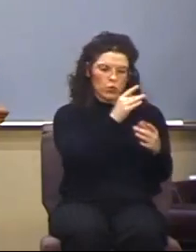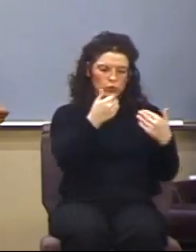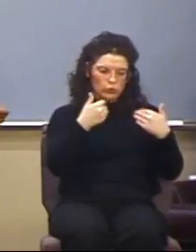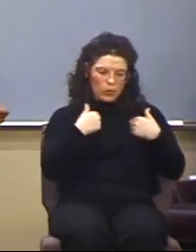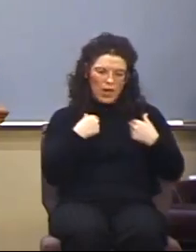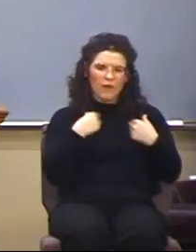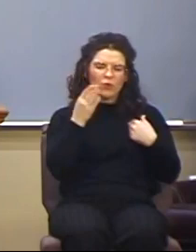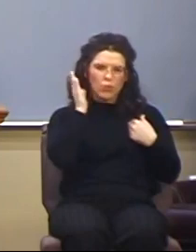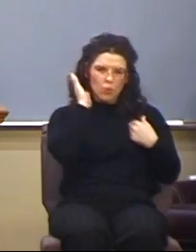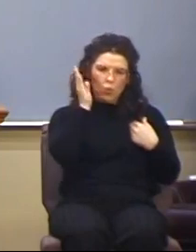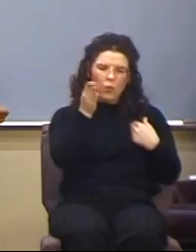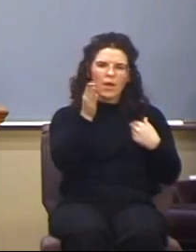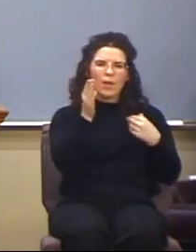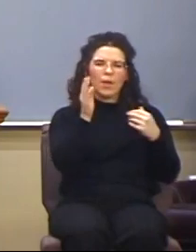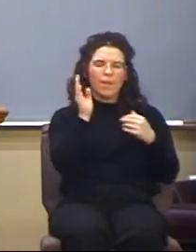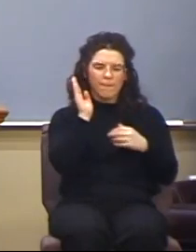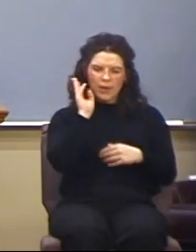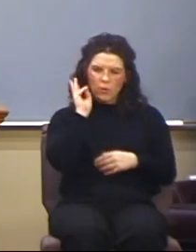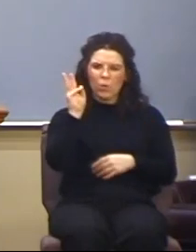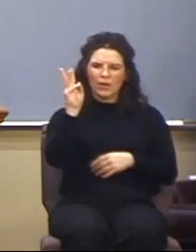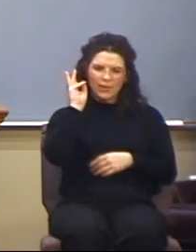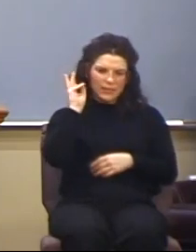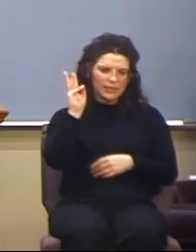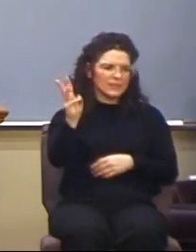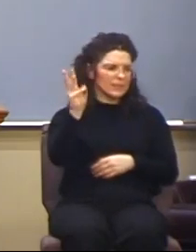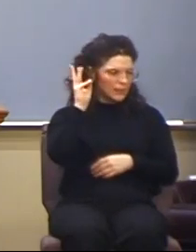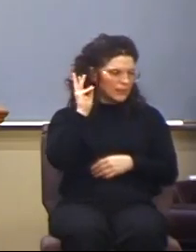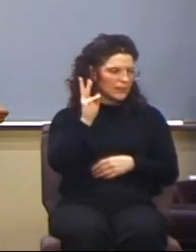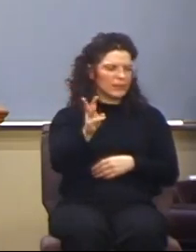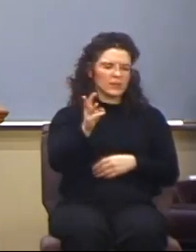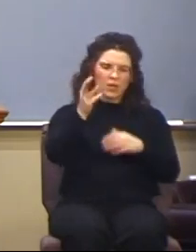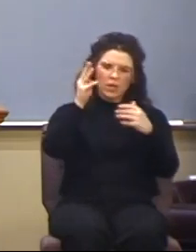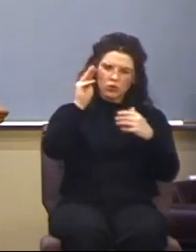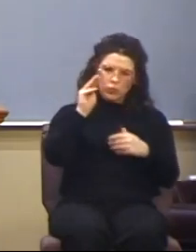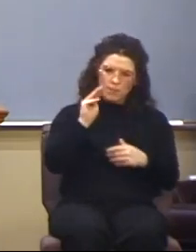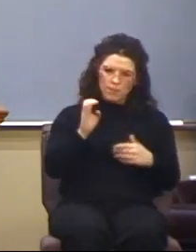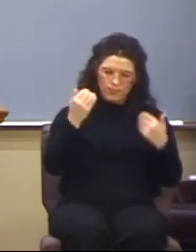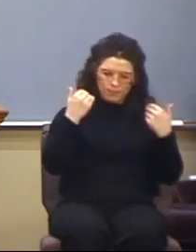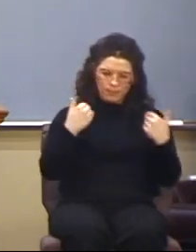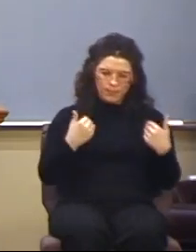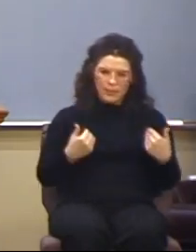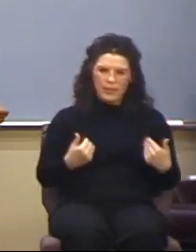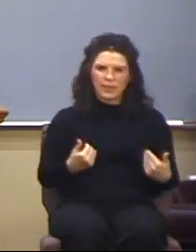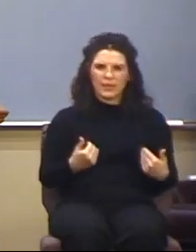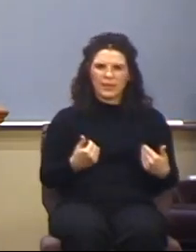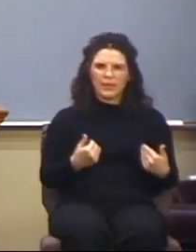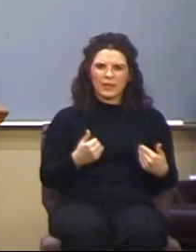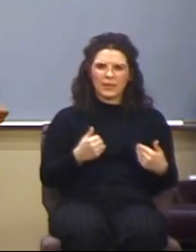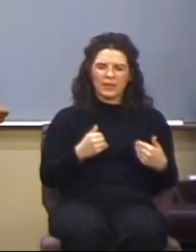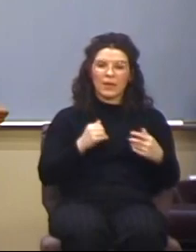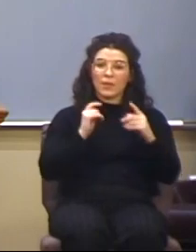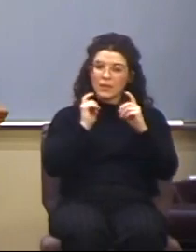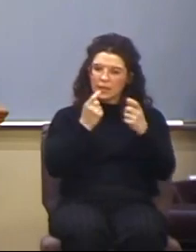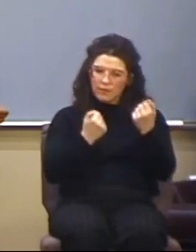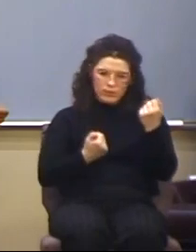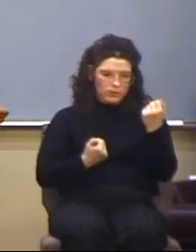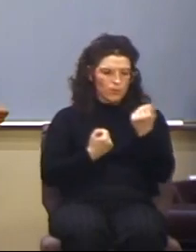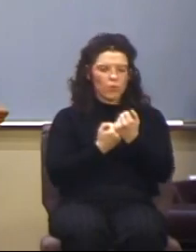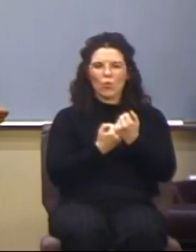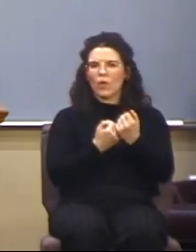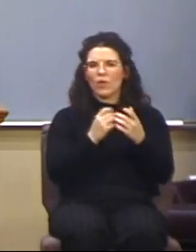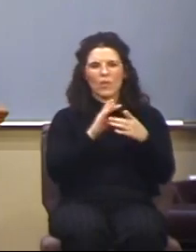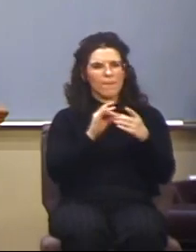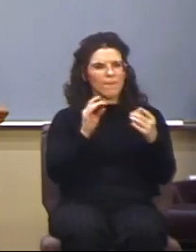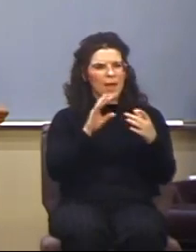ye shall be witnesses unto me. Gifts confirm the message. Go over